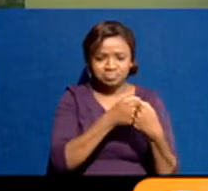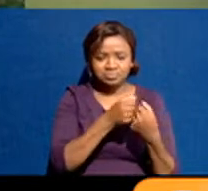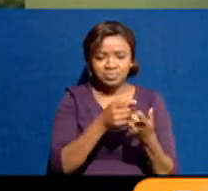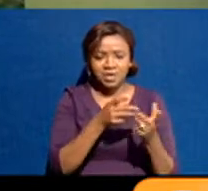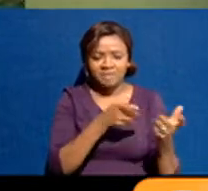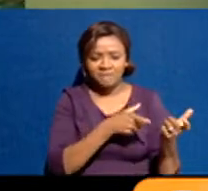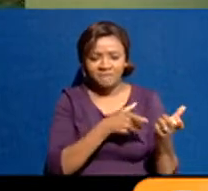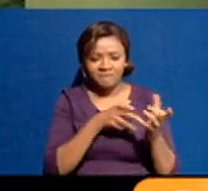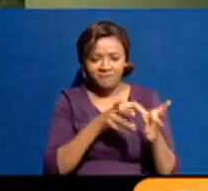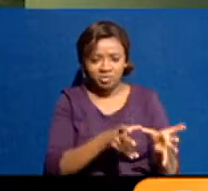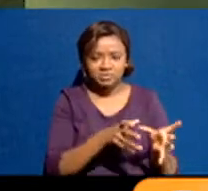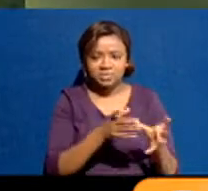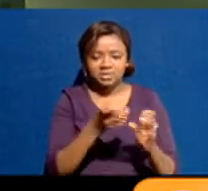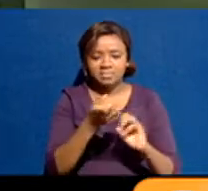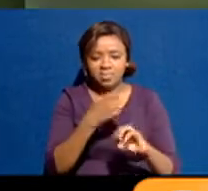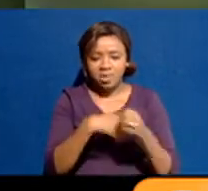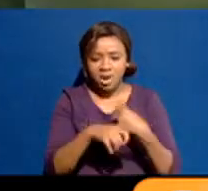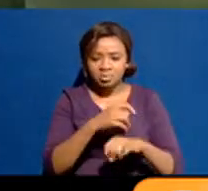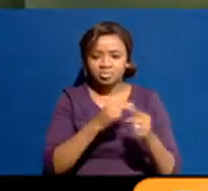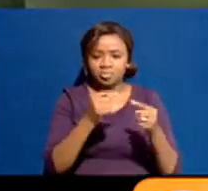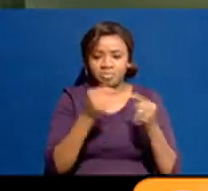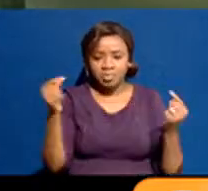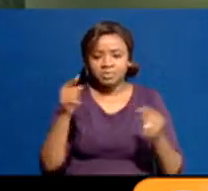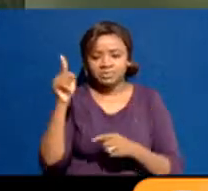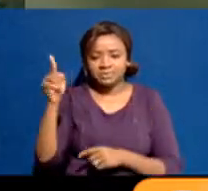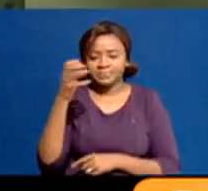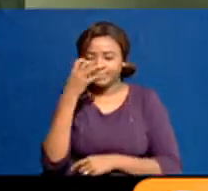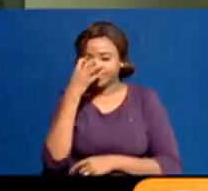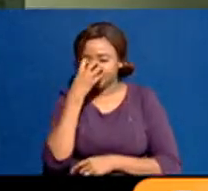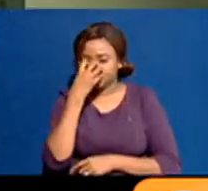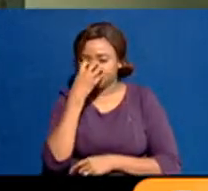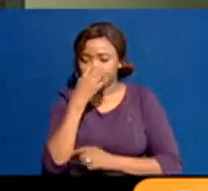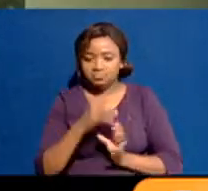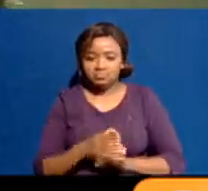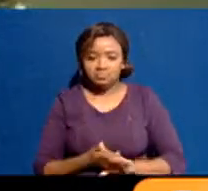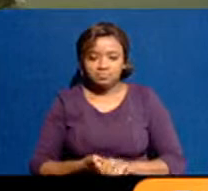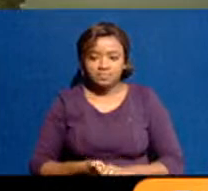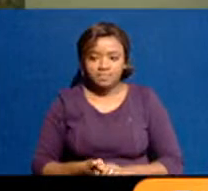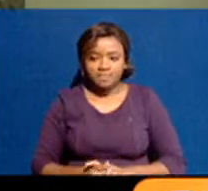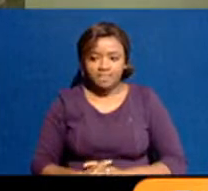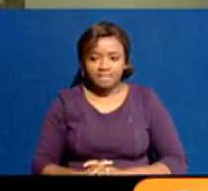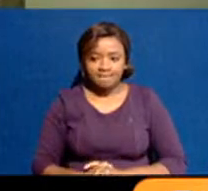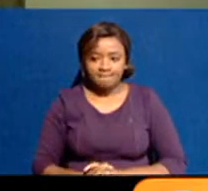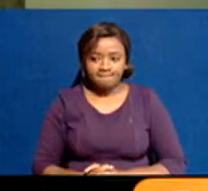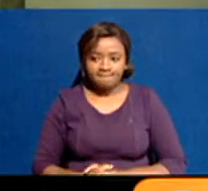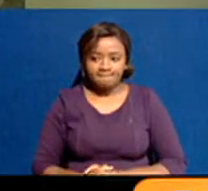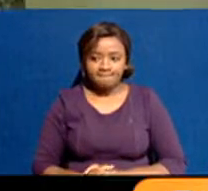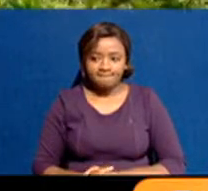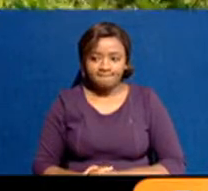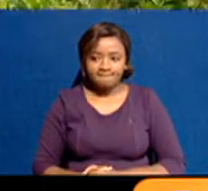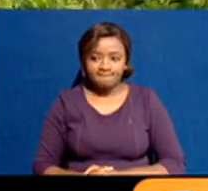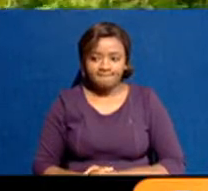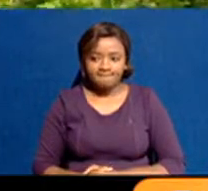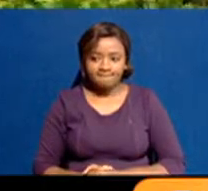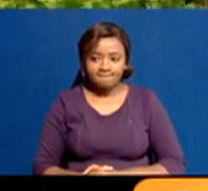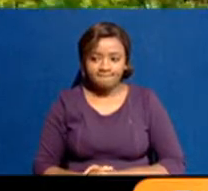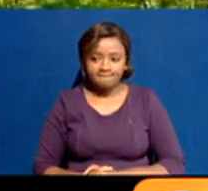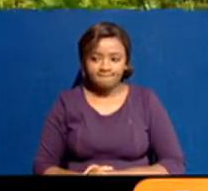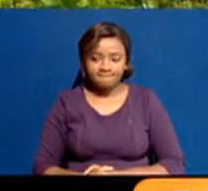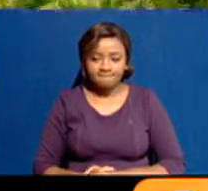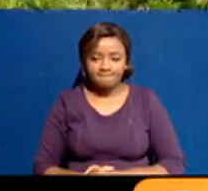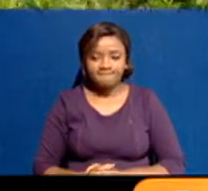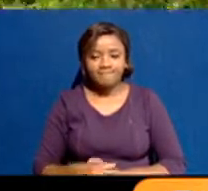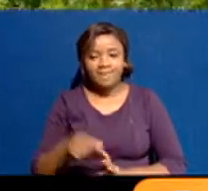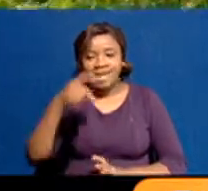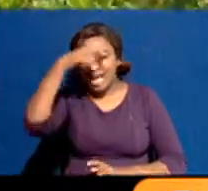conversation that I was very, very uncomfortable with and I remain very uncomfortable with to date, you know, came from there.